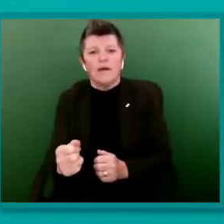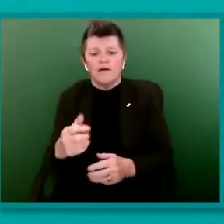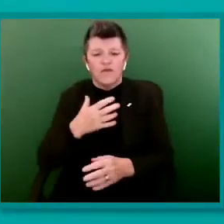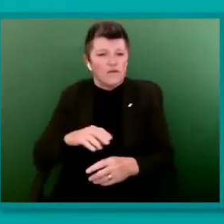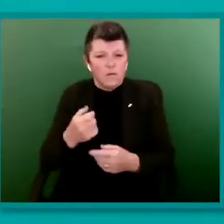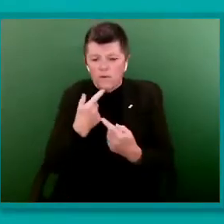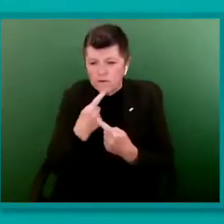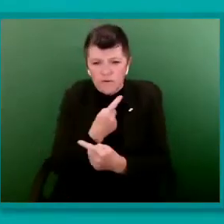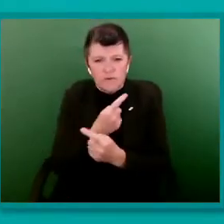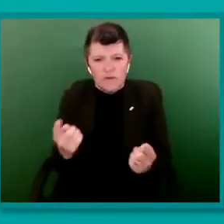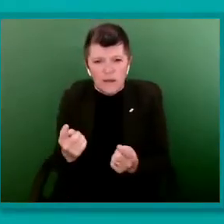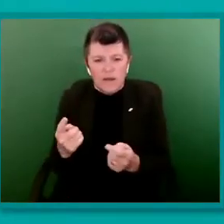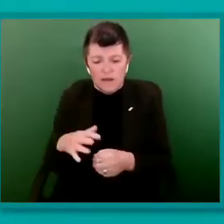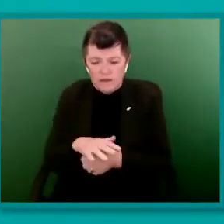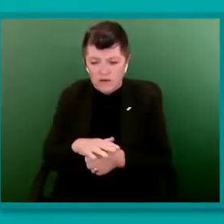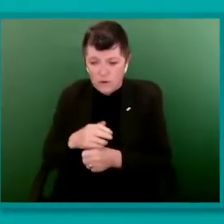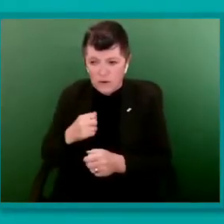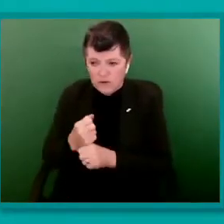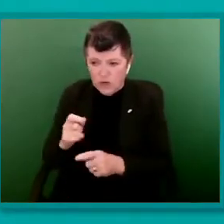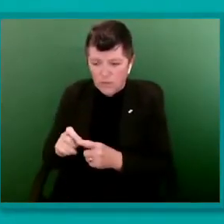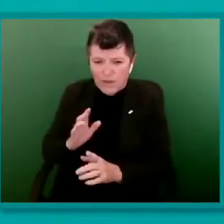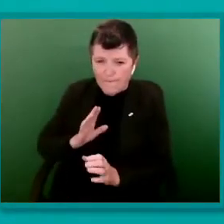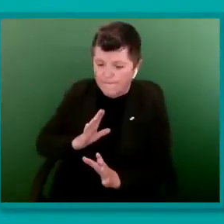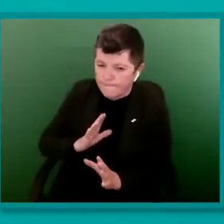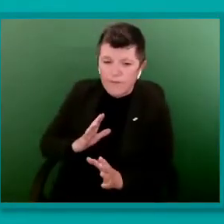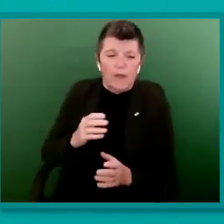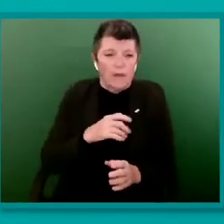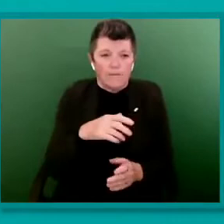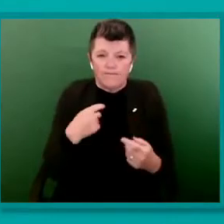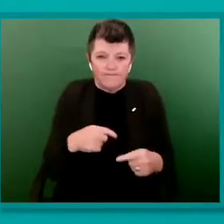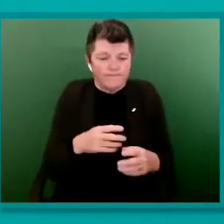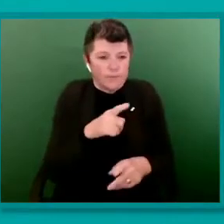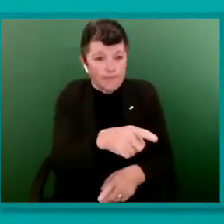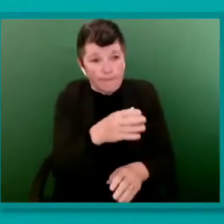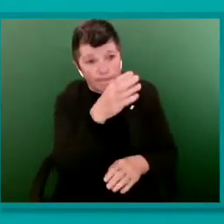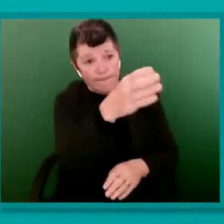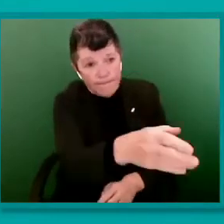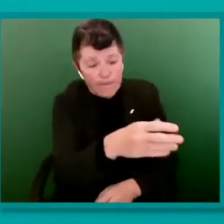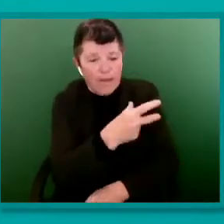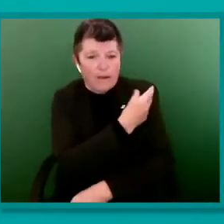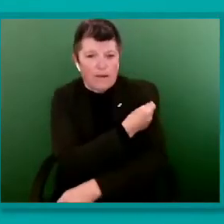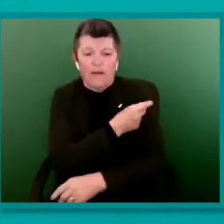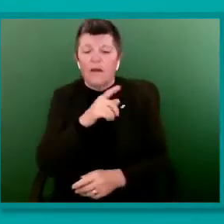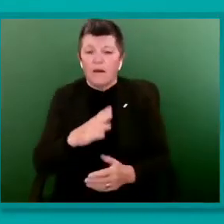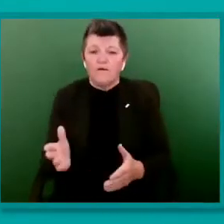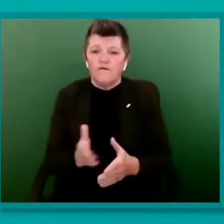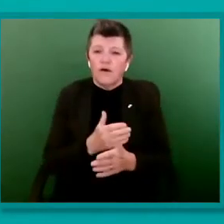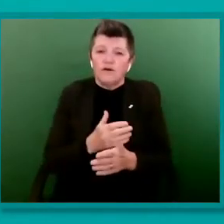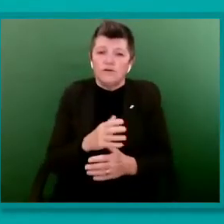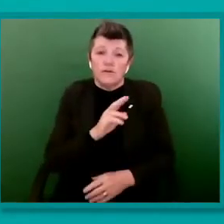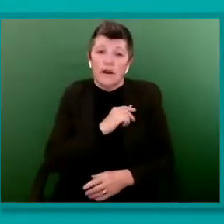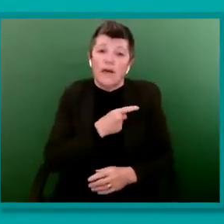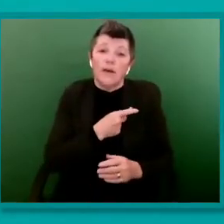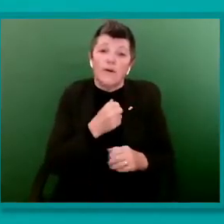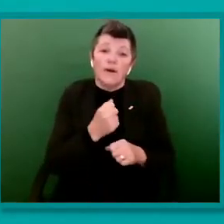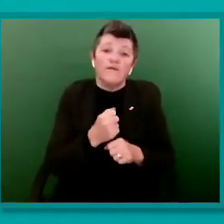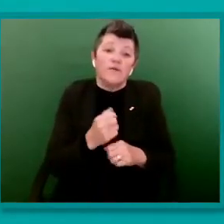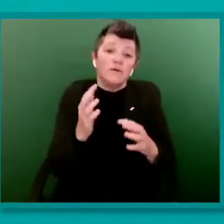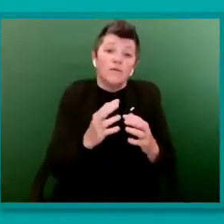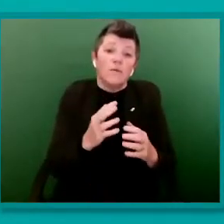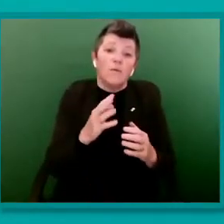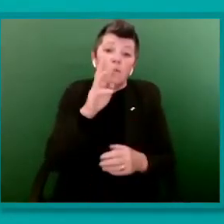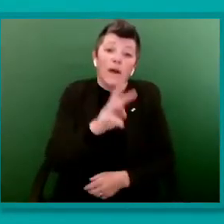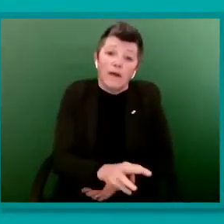their GP, something first introduced by the Labour government in Wales in recognition of the fact that up to a quarter of people with